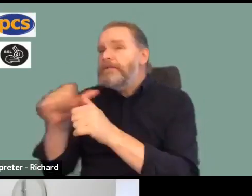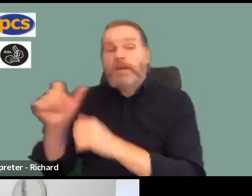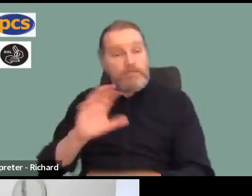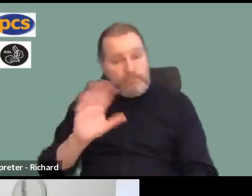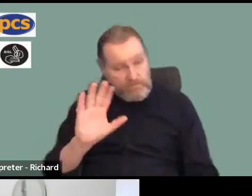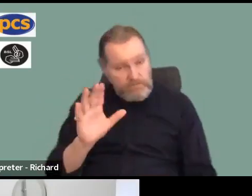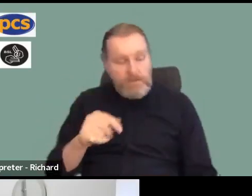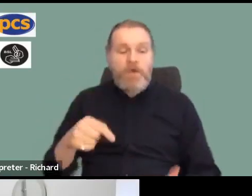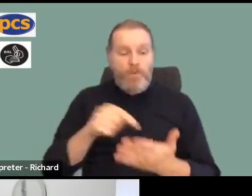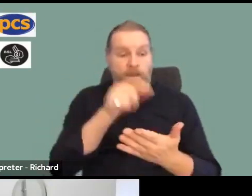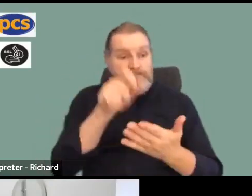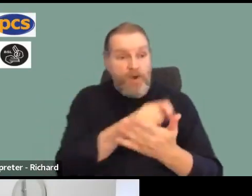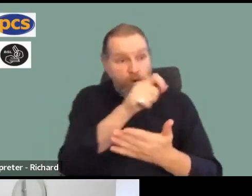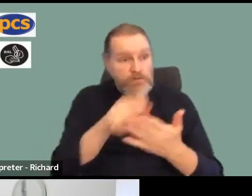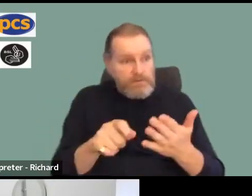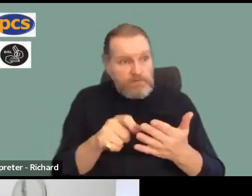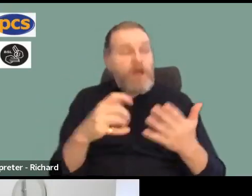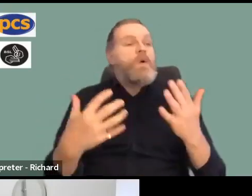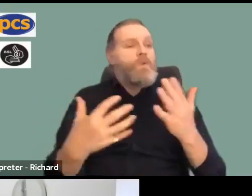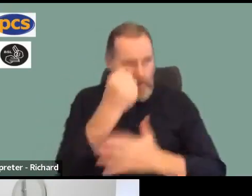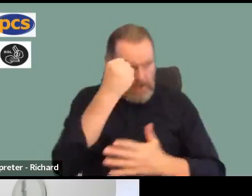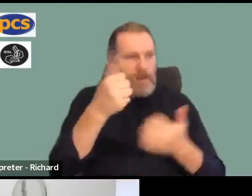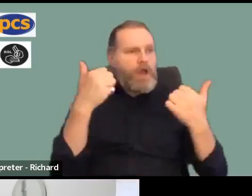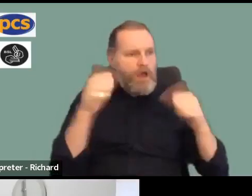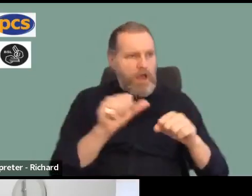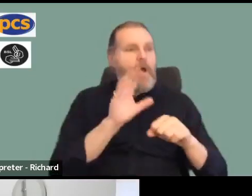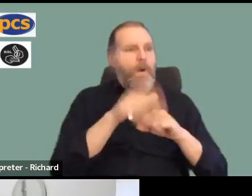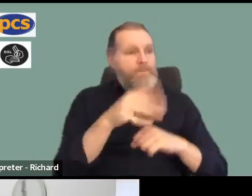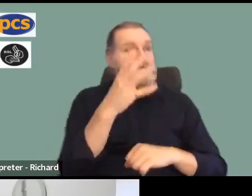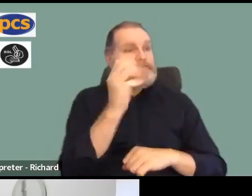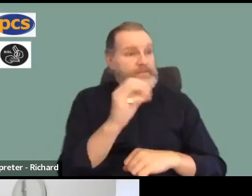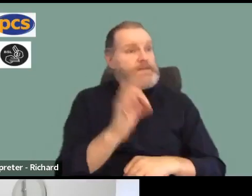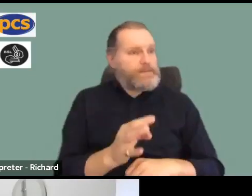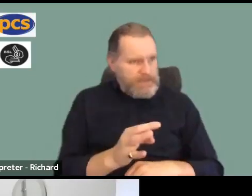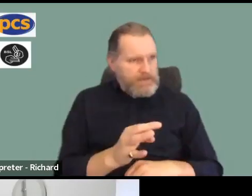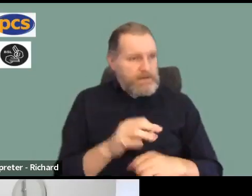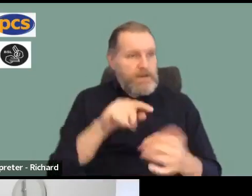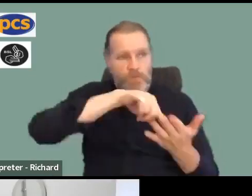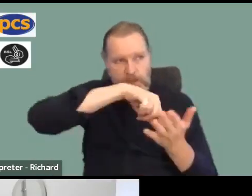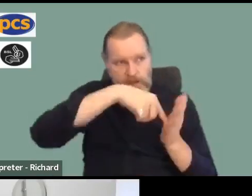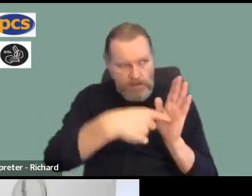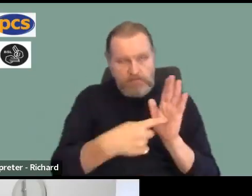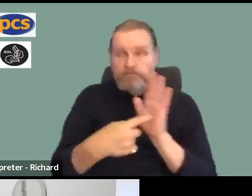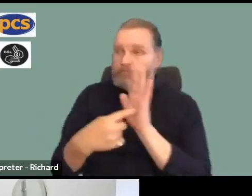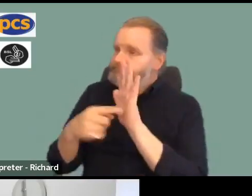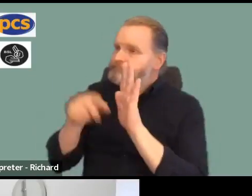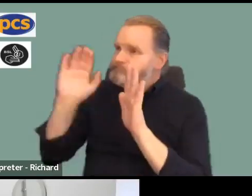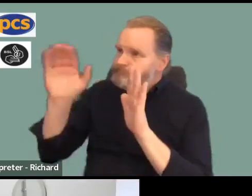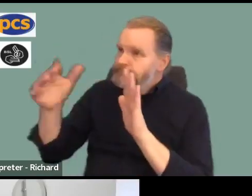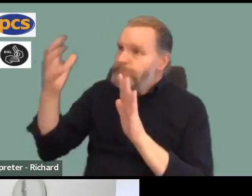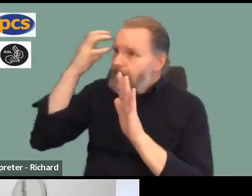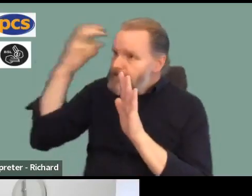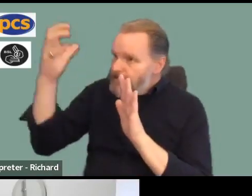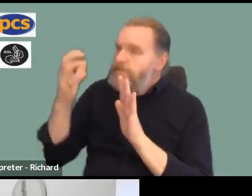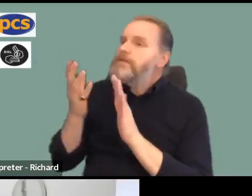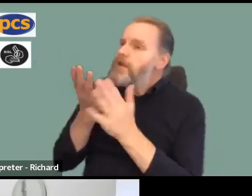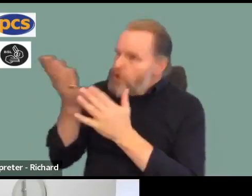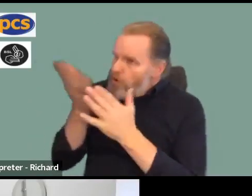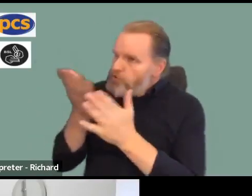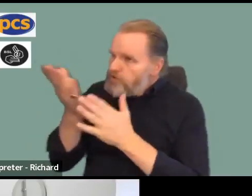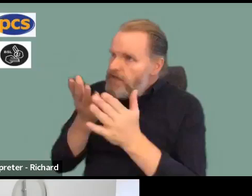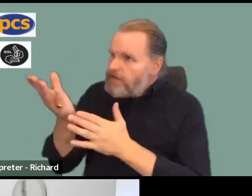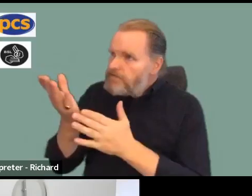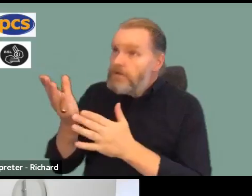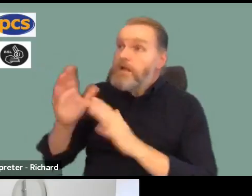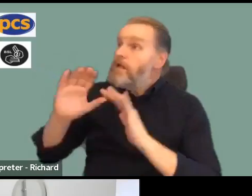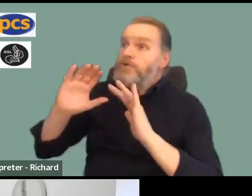and we will tell them that having won those ballots, they should now negotiate with us and do better. But if they don't, we